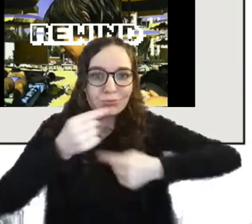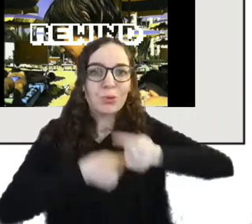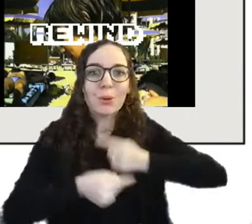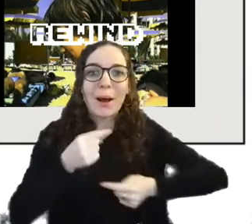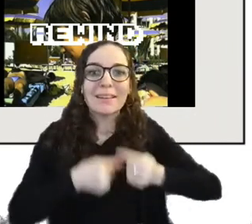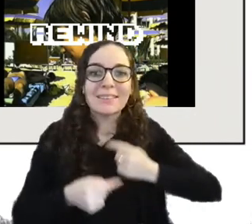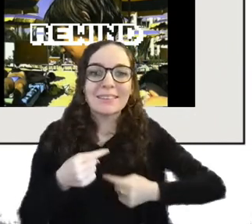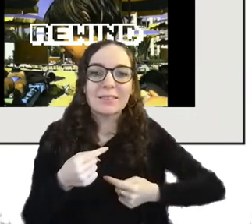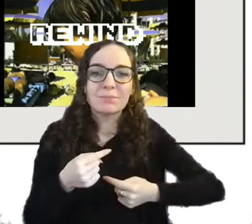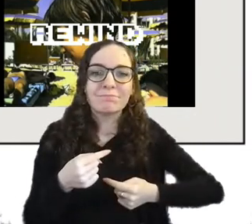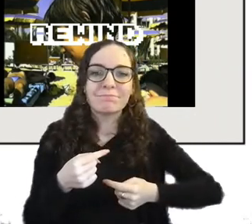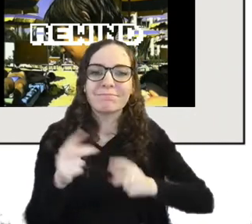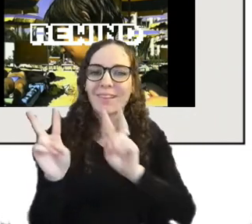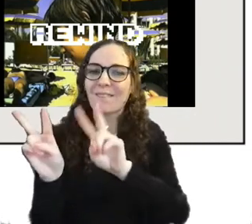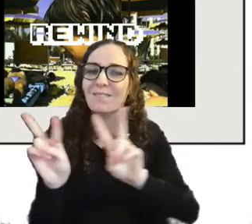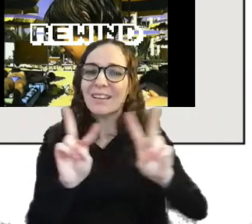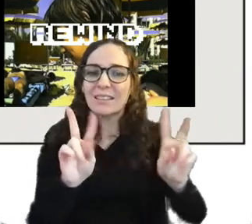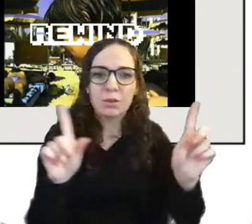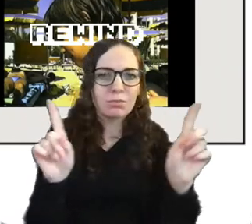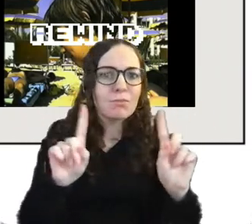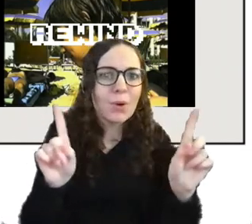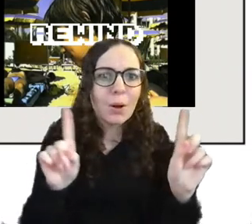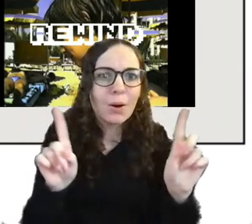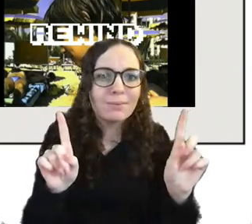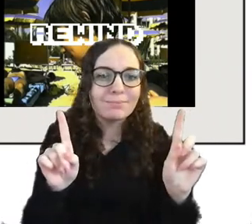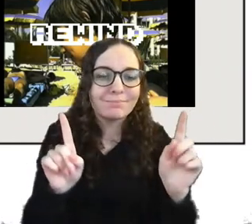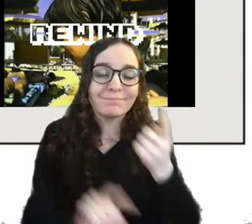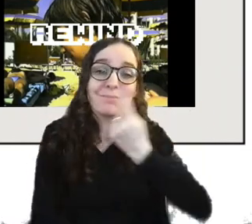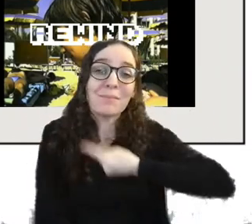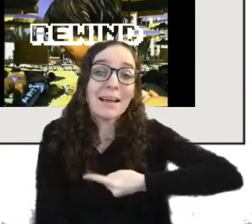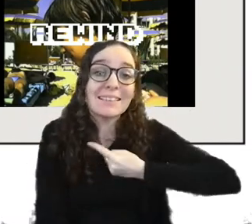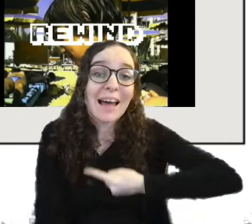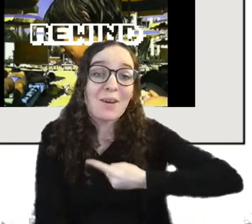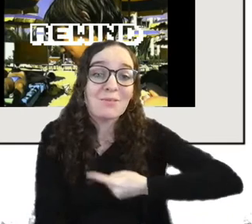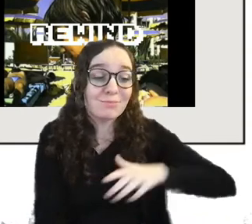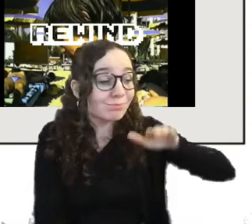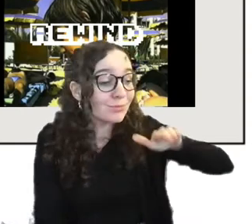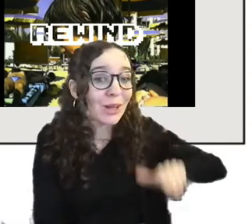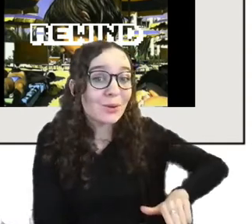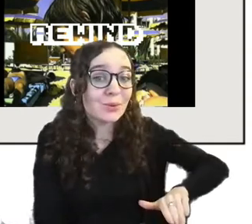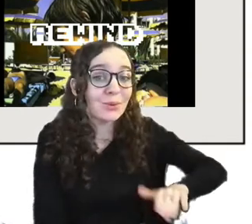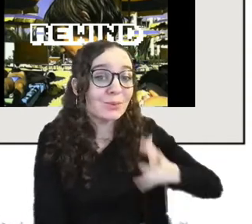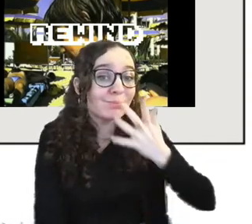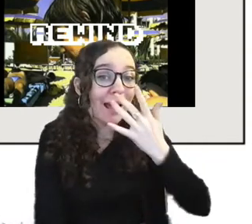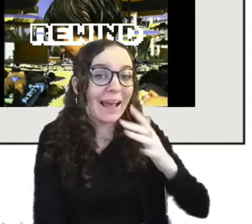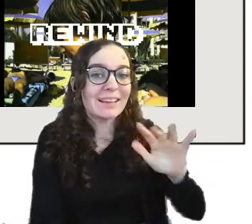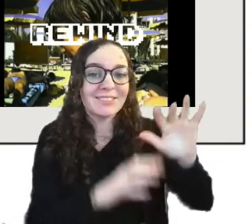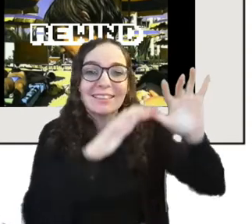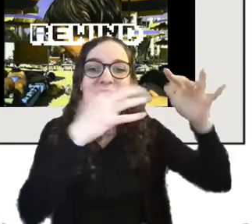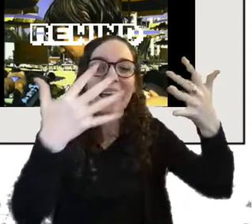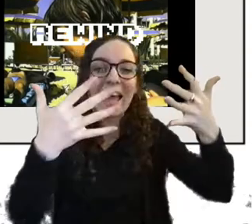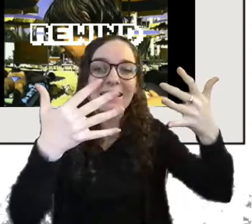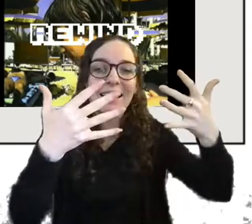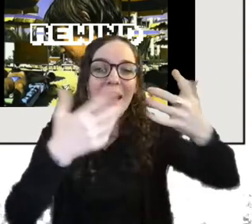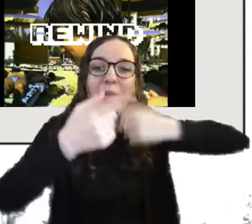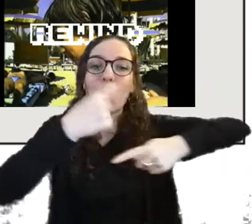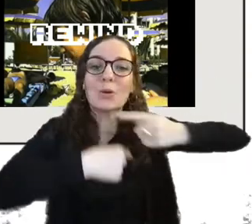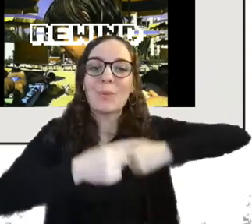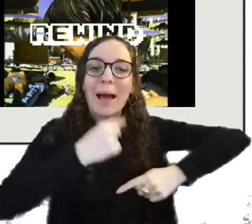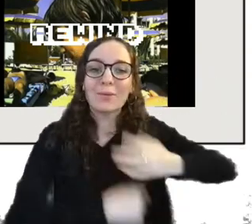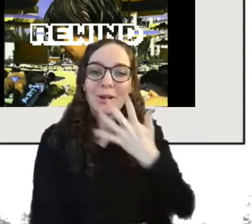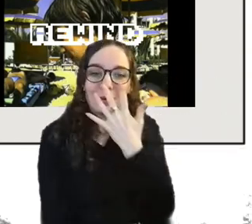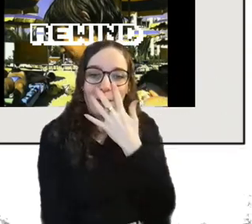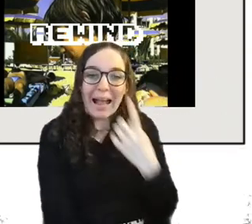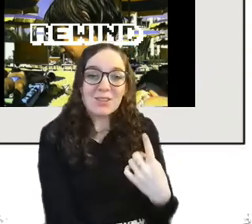childhood videos of myself from age uh 10 to 1 because it's going backwards and basically as long as